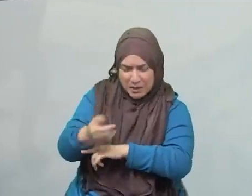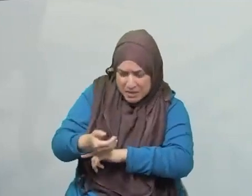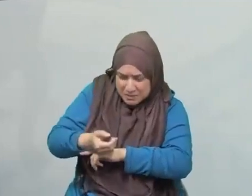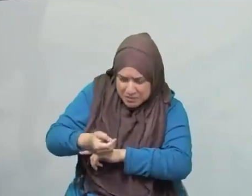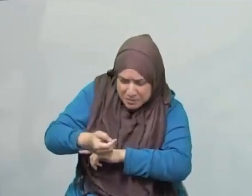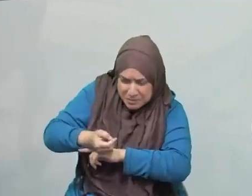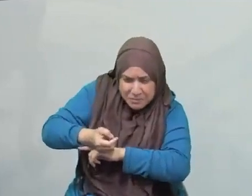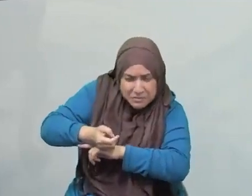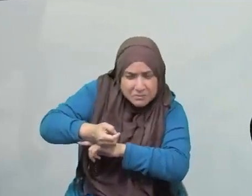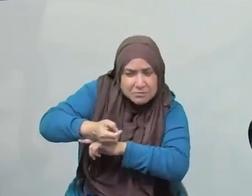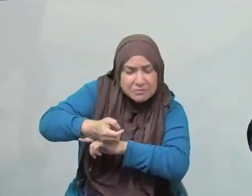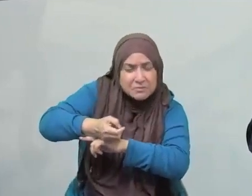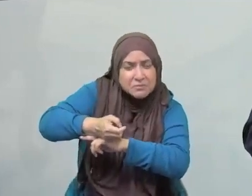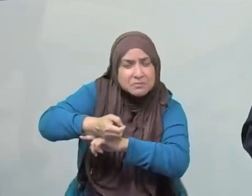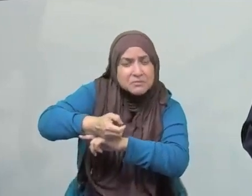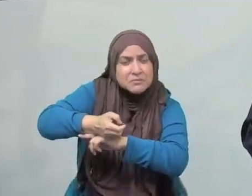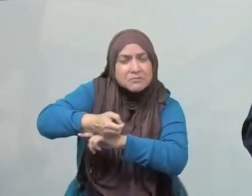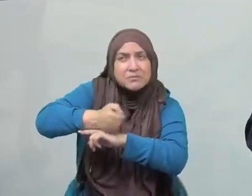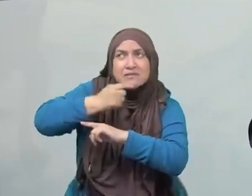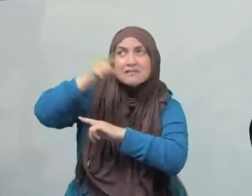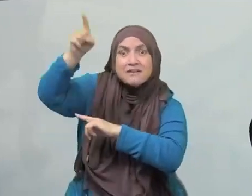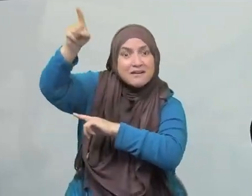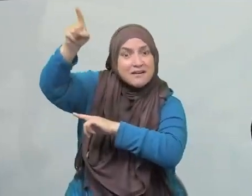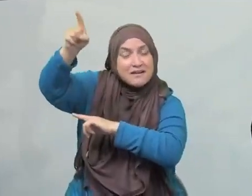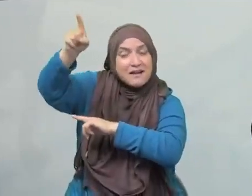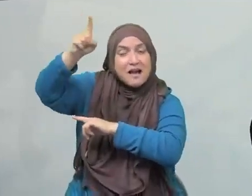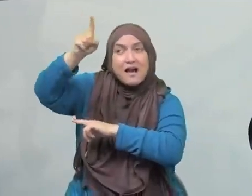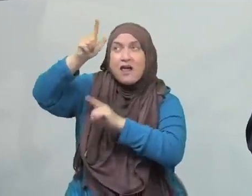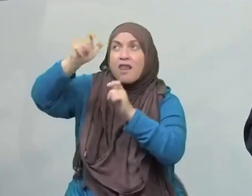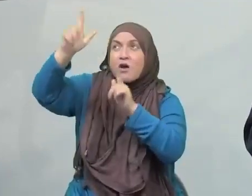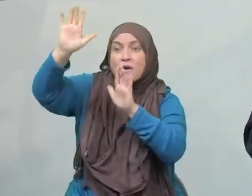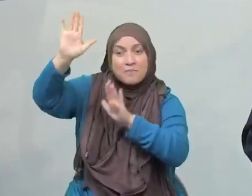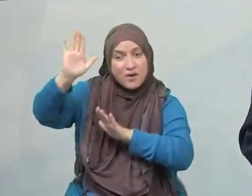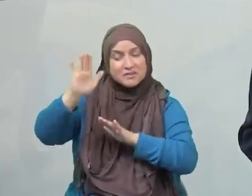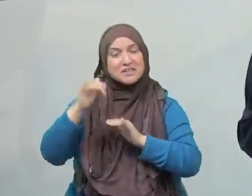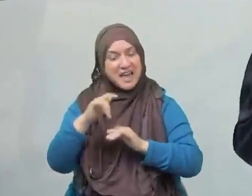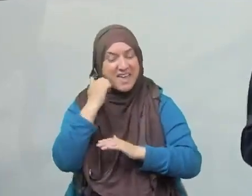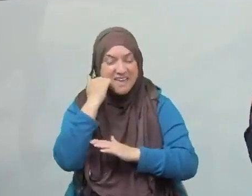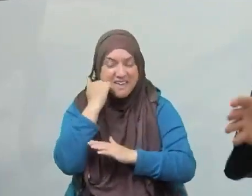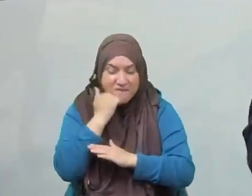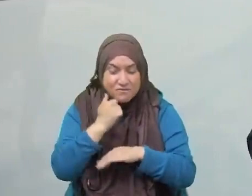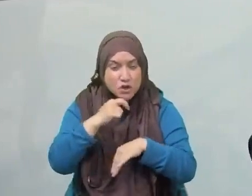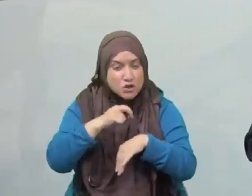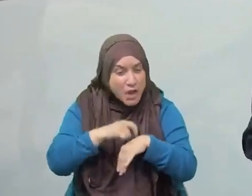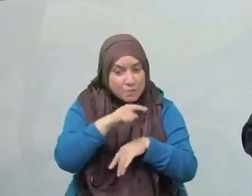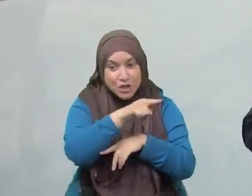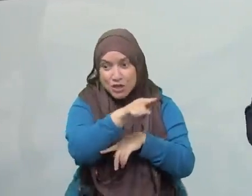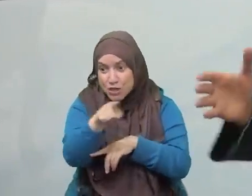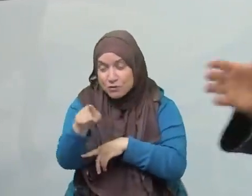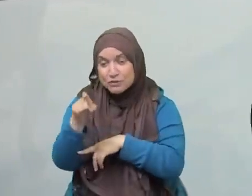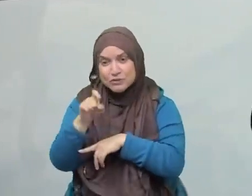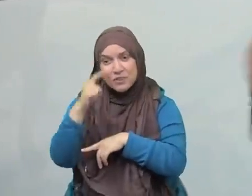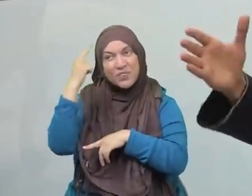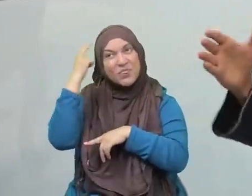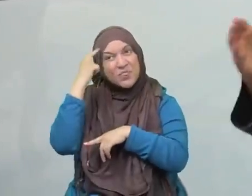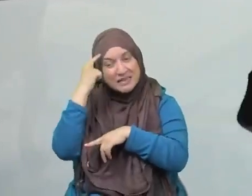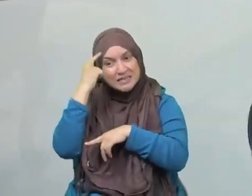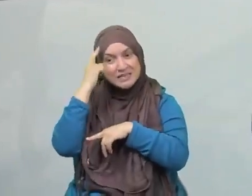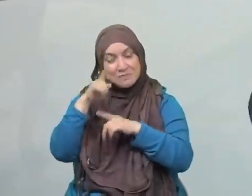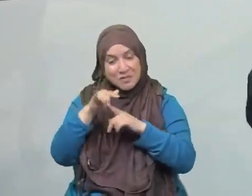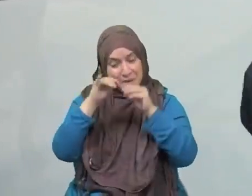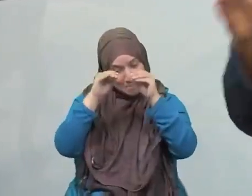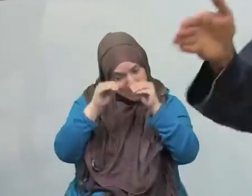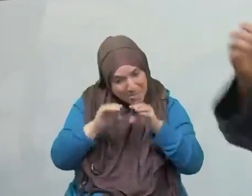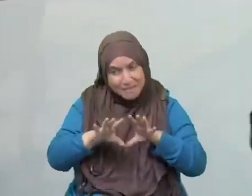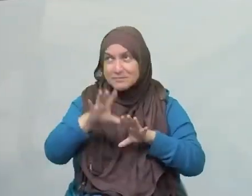day of sending salawat on the messenger sallallahu alayhi wa sallam. So I probably just confused you further. All of these ahadith, you